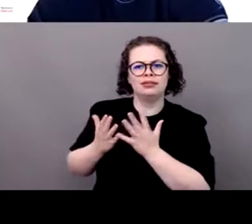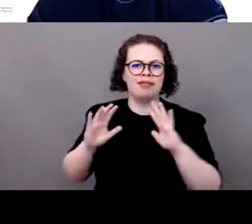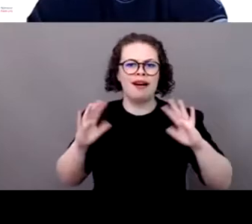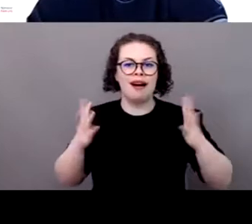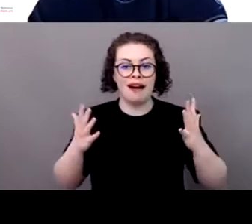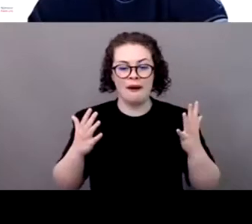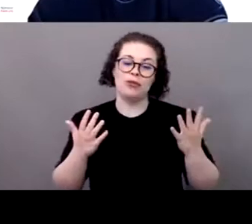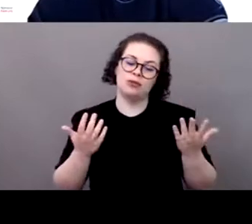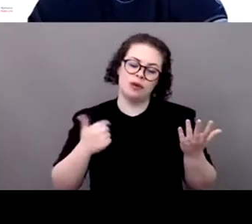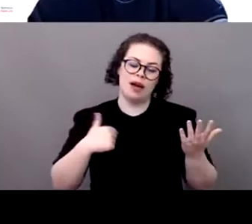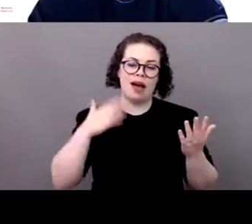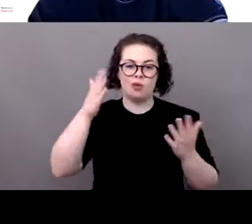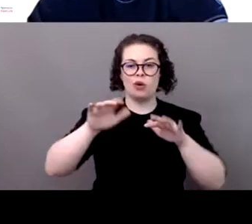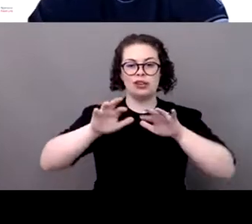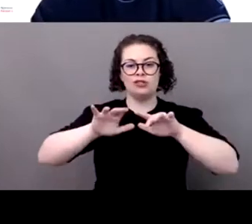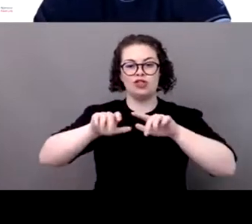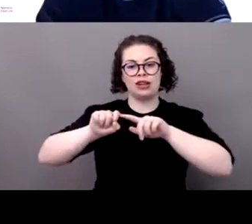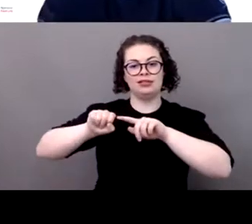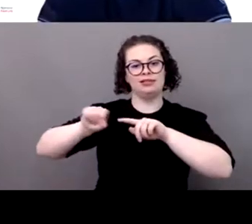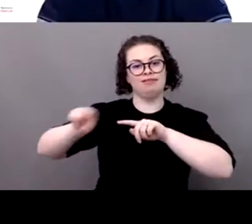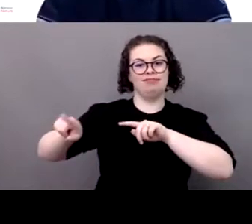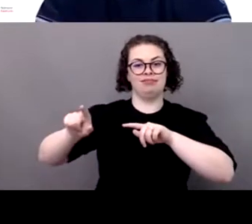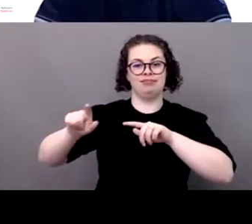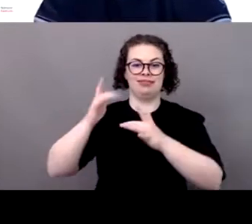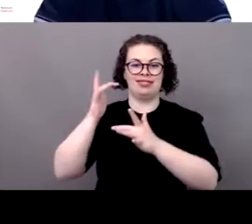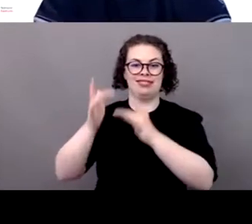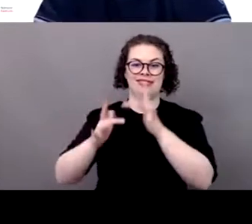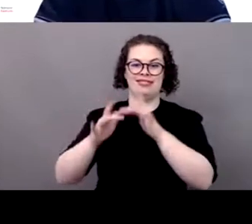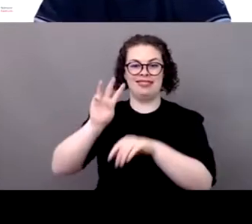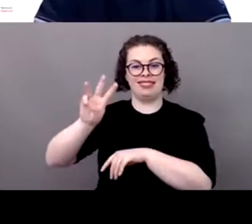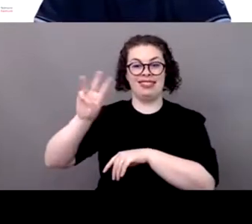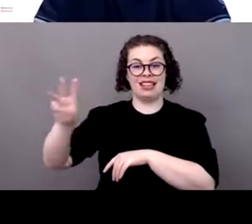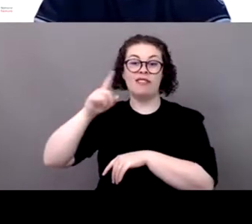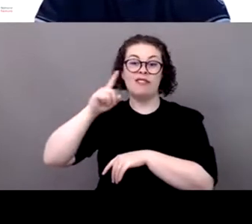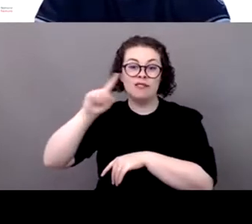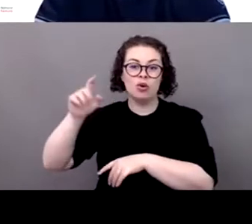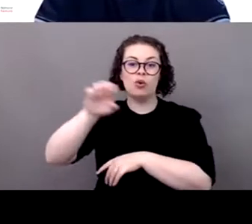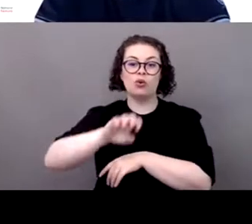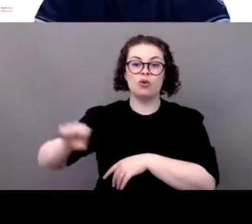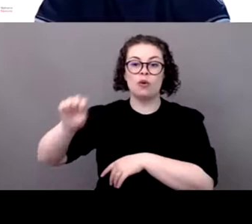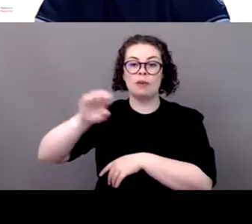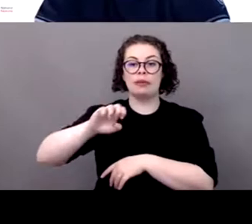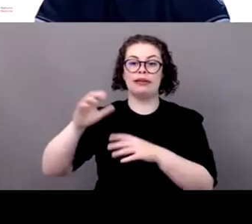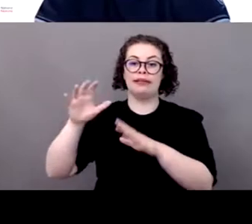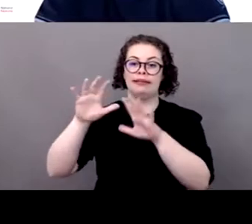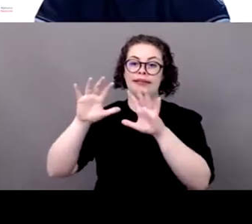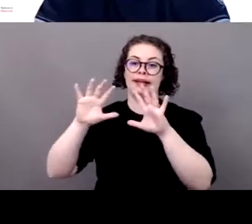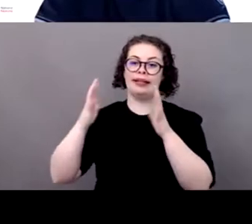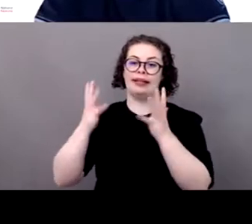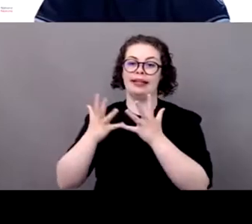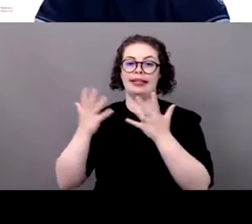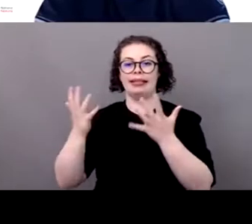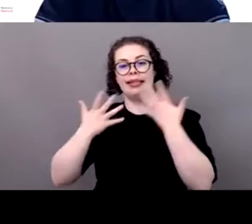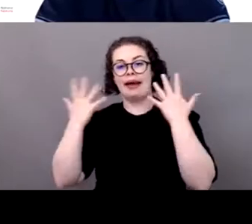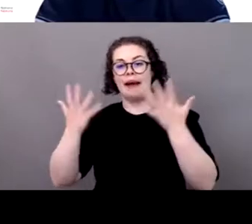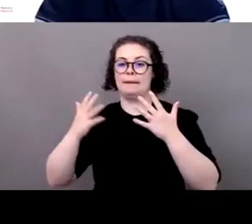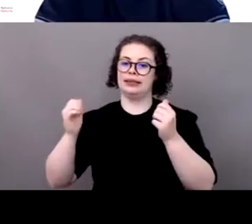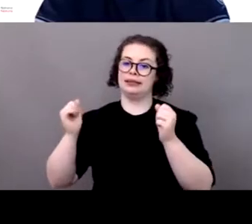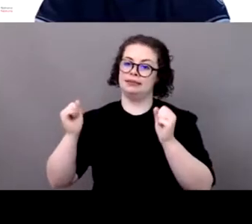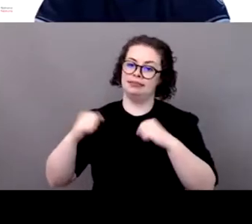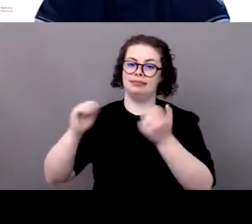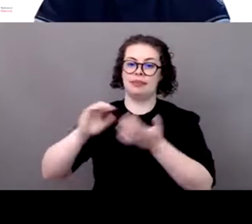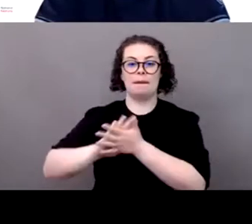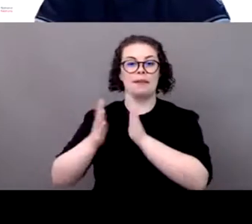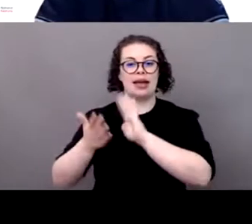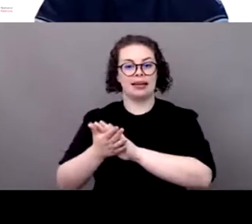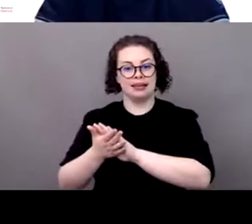The link to the website of European climate back where you can find everything about the pledges about ambassadors and events